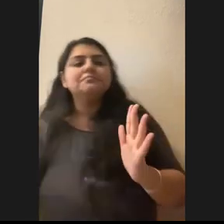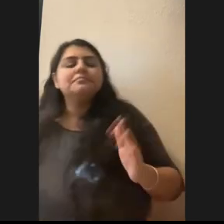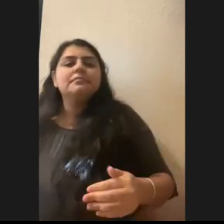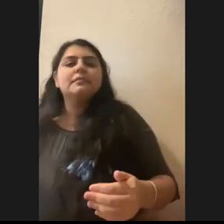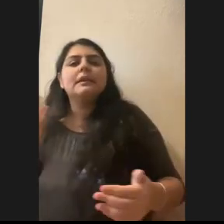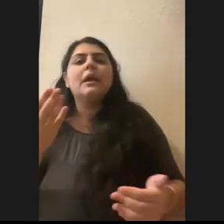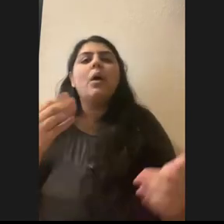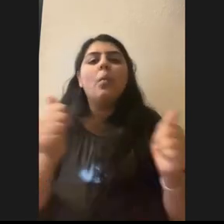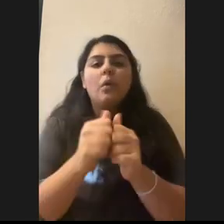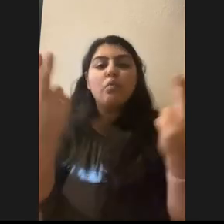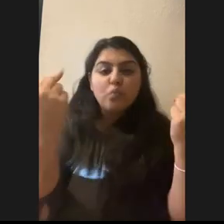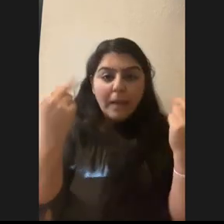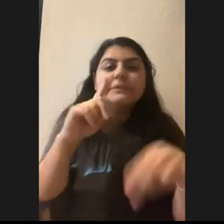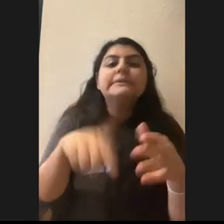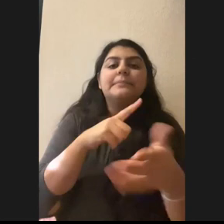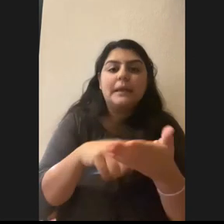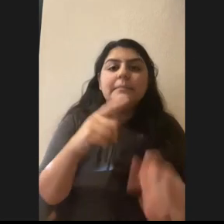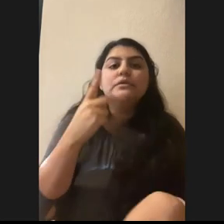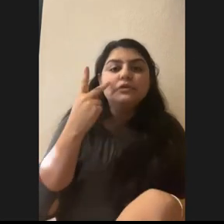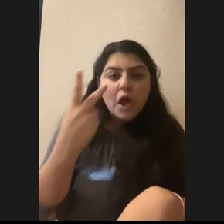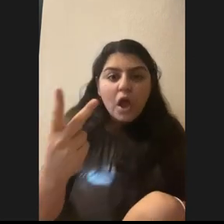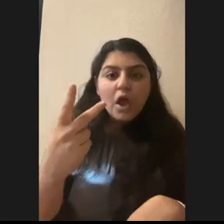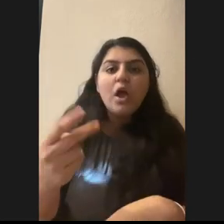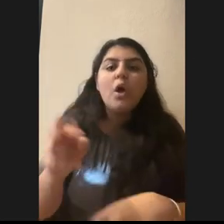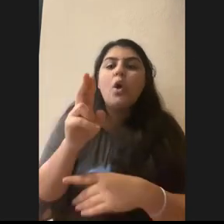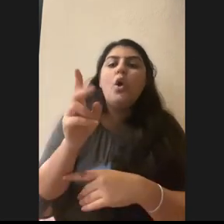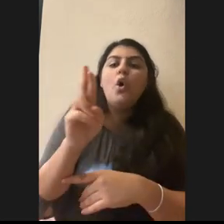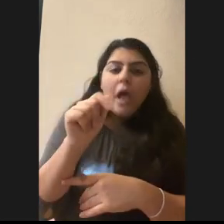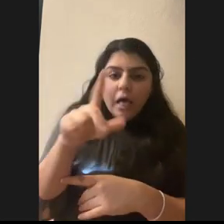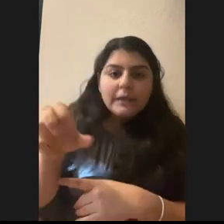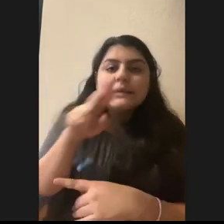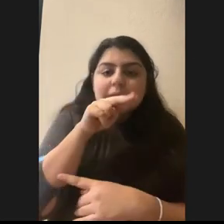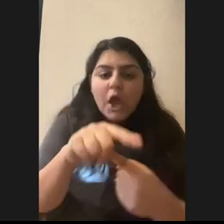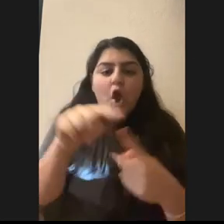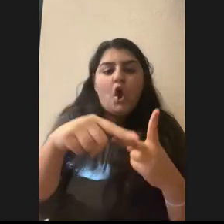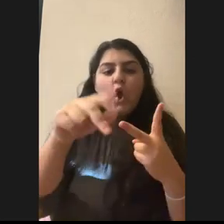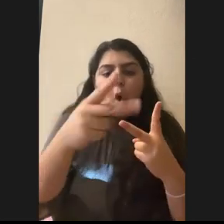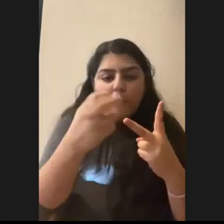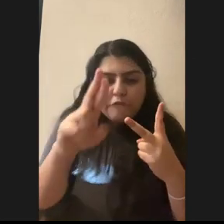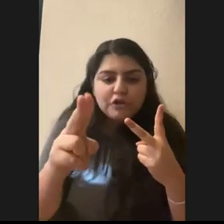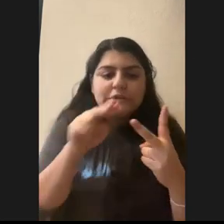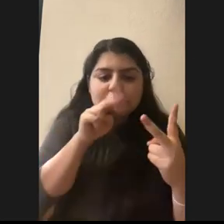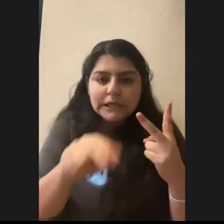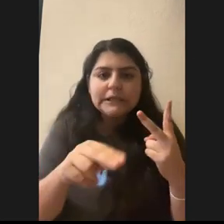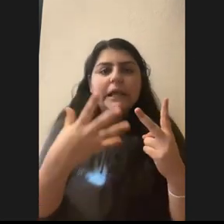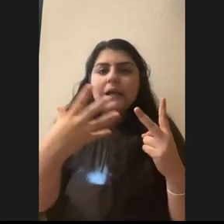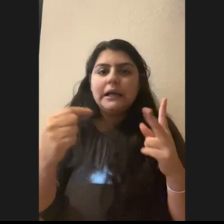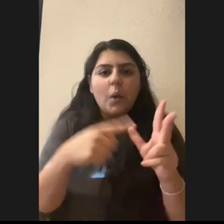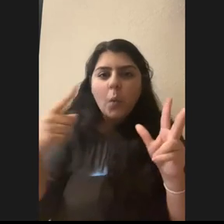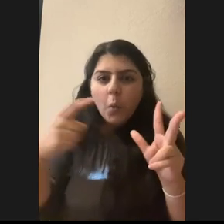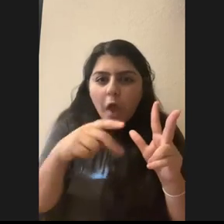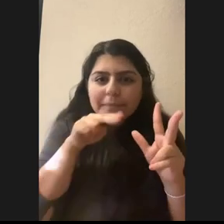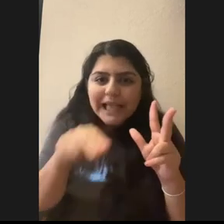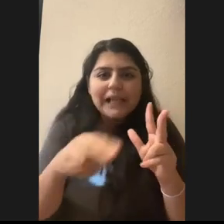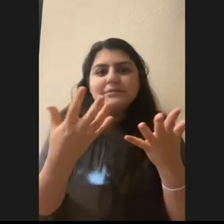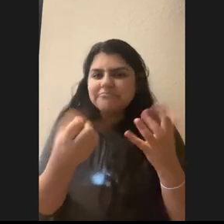even with the pygmy rabbits, sometimes we saw rattlesnakes and, uh, gopher snakes and snake, um, worm snakes and things. So I